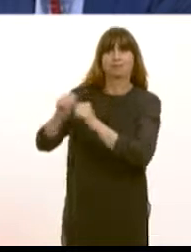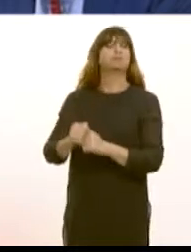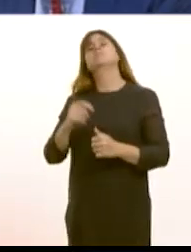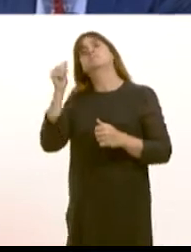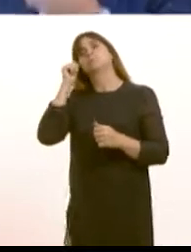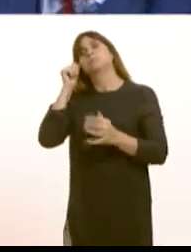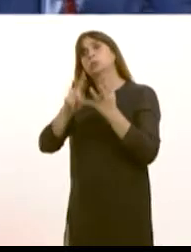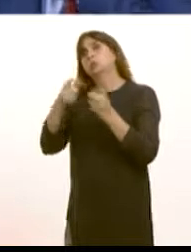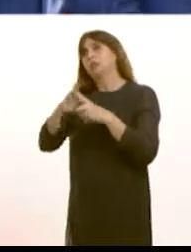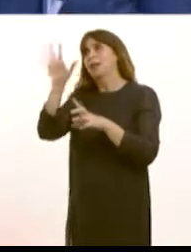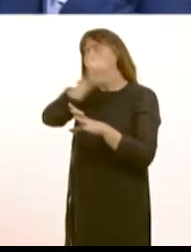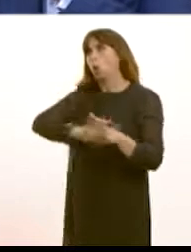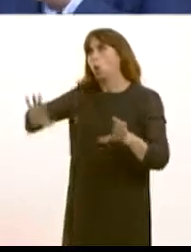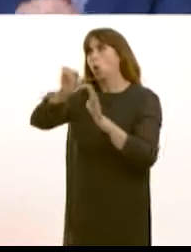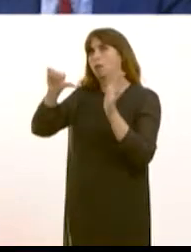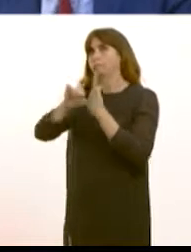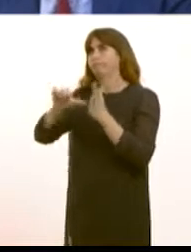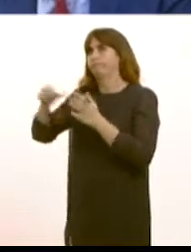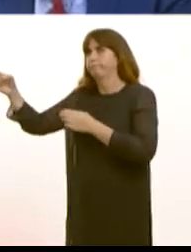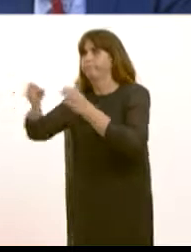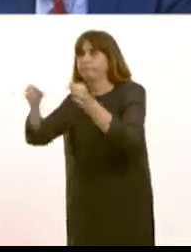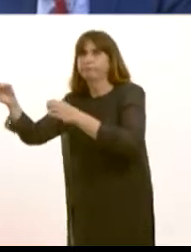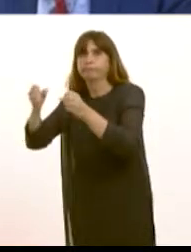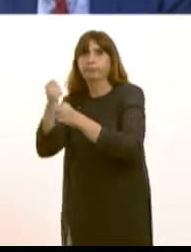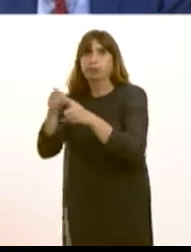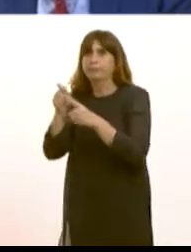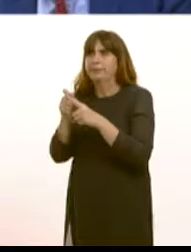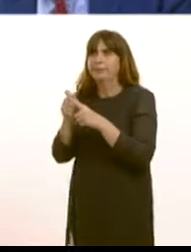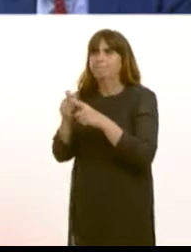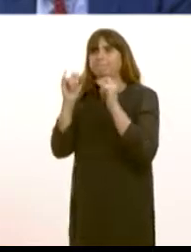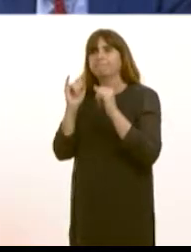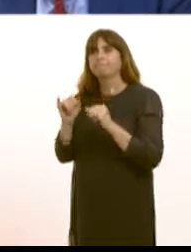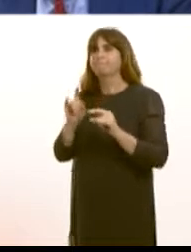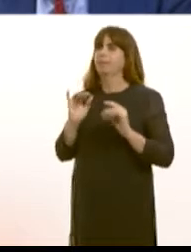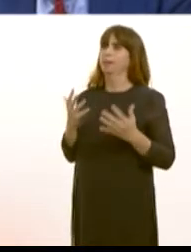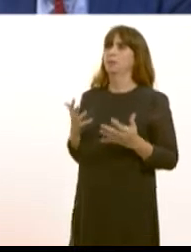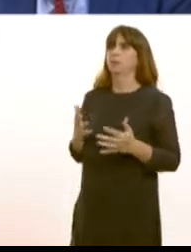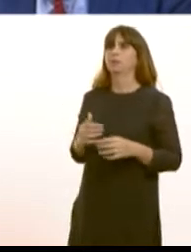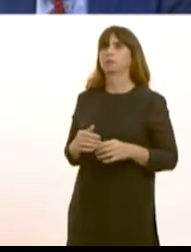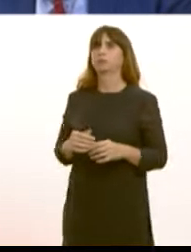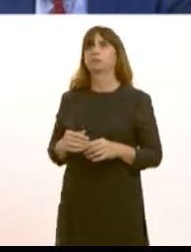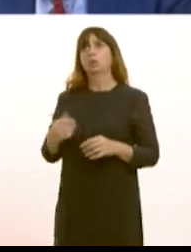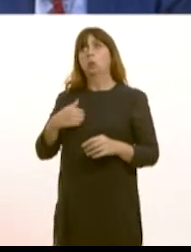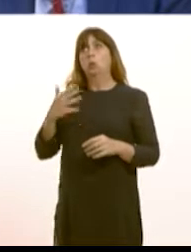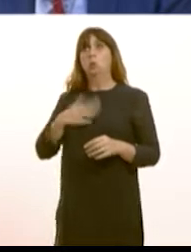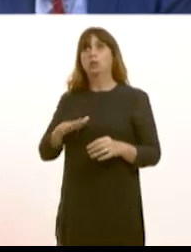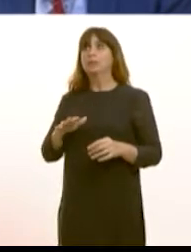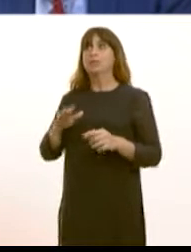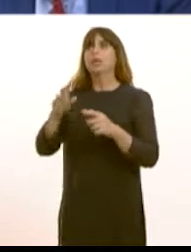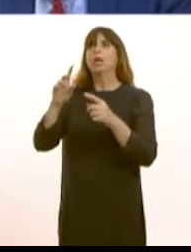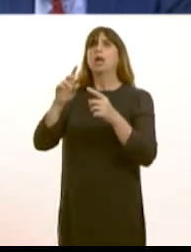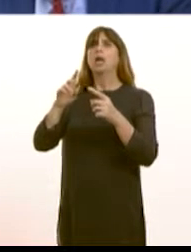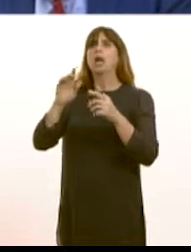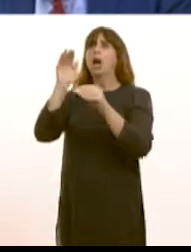all parts of the UK and what is absolutely crucial at this stage as well is we don't give the impression that we don't want doctors and nurses from outside the